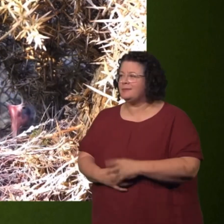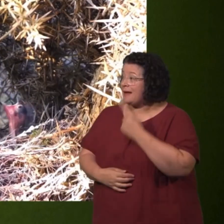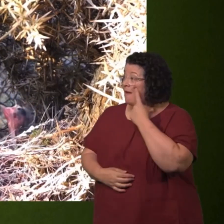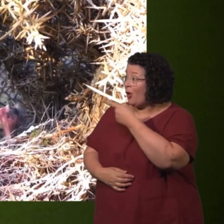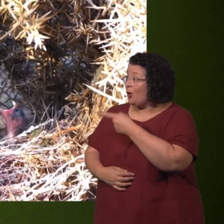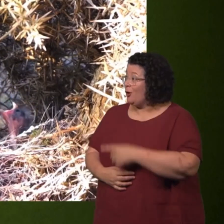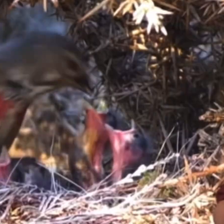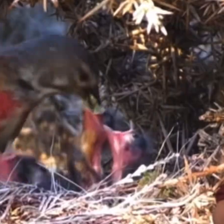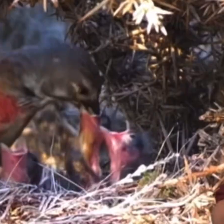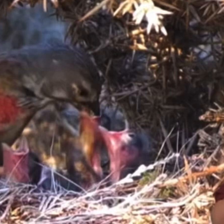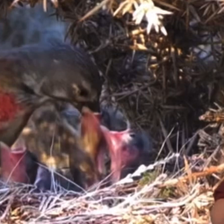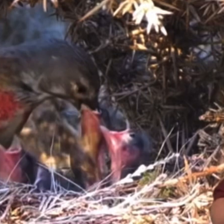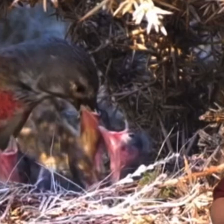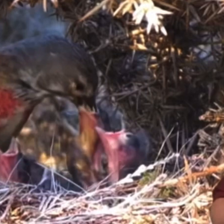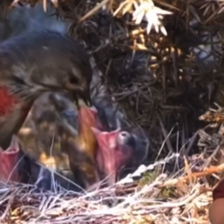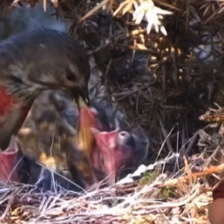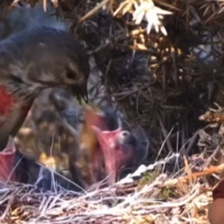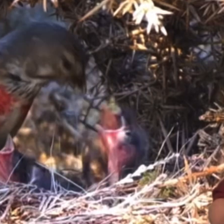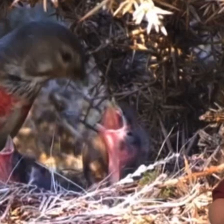look at the one at the back.